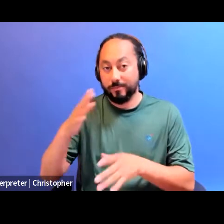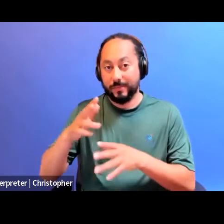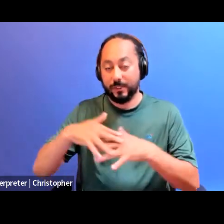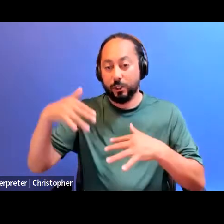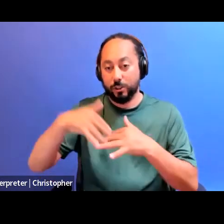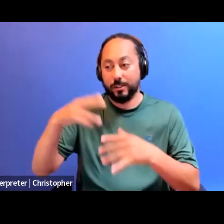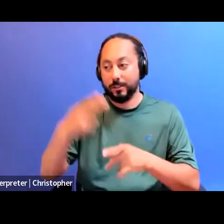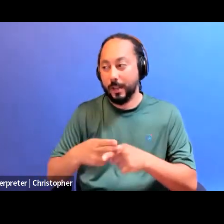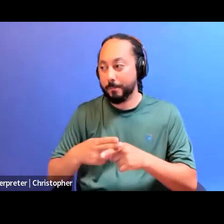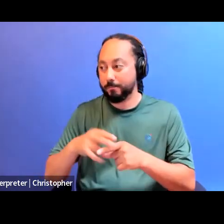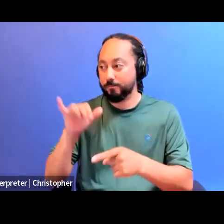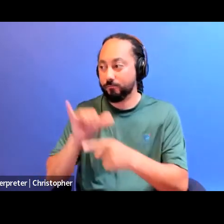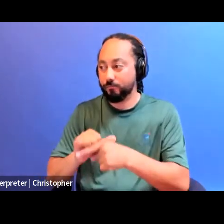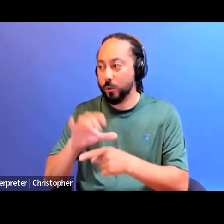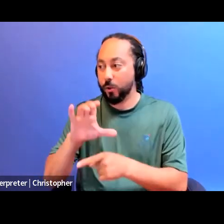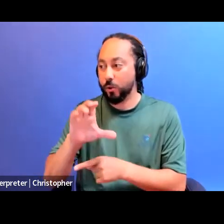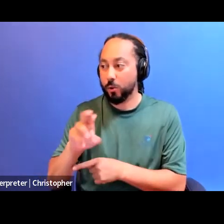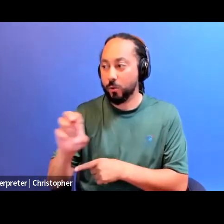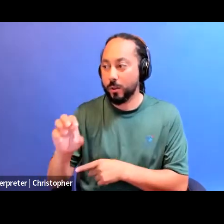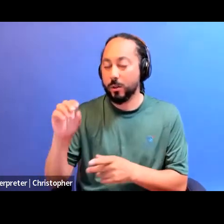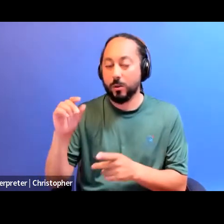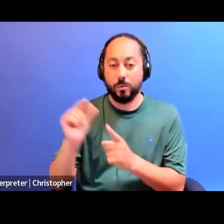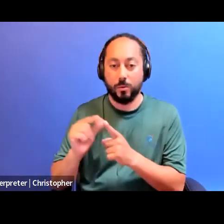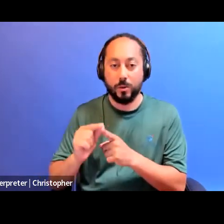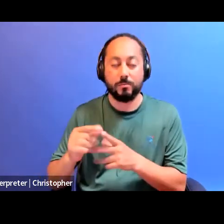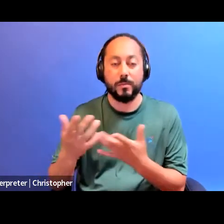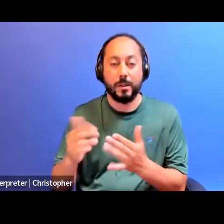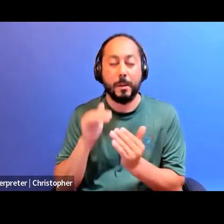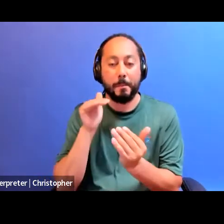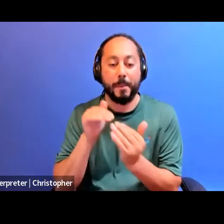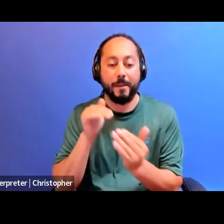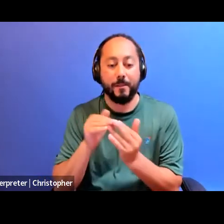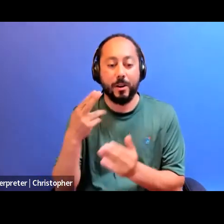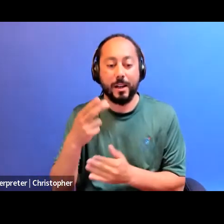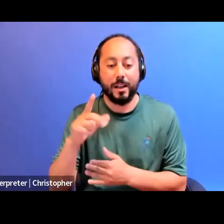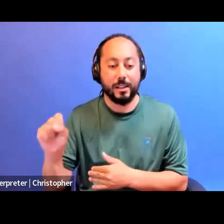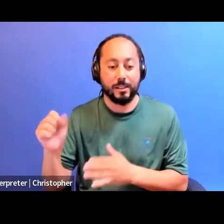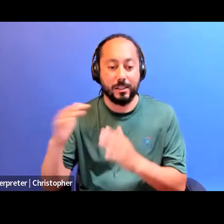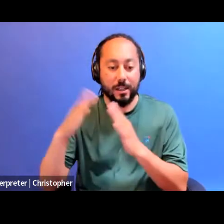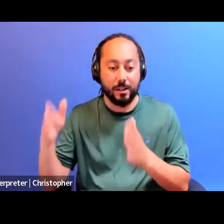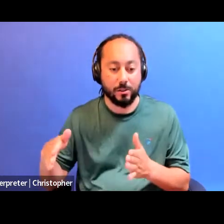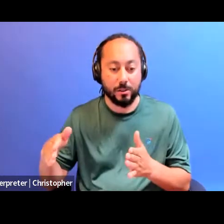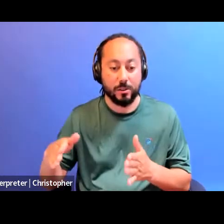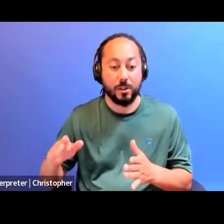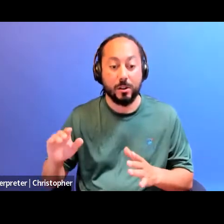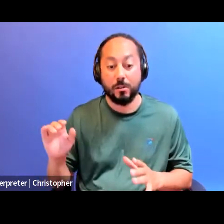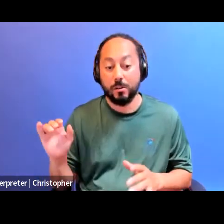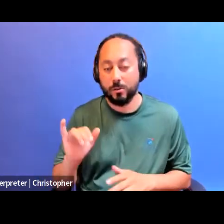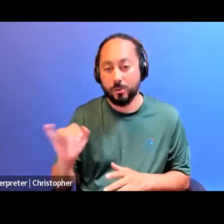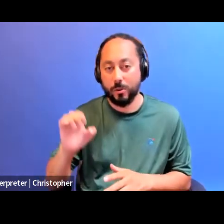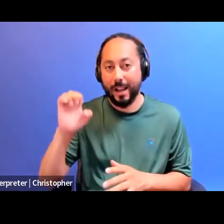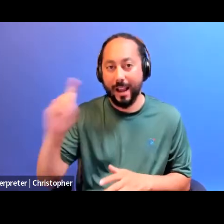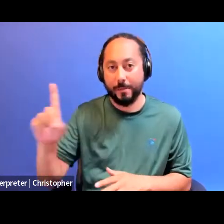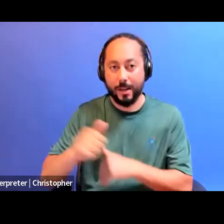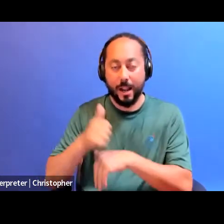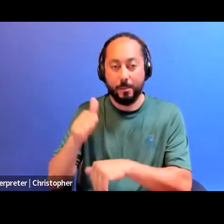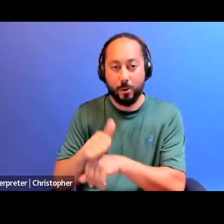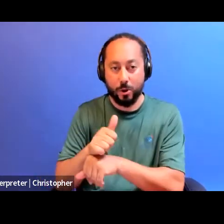It's a Cree word for Beaver Hills House, otherwise known as Edmonton, Alberta, in Treaty 6.